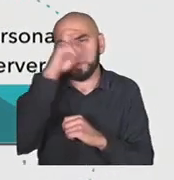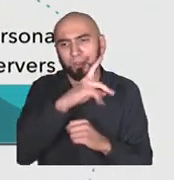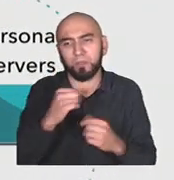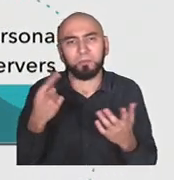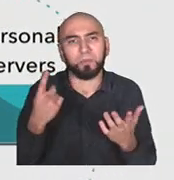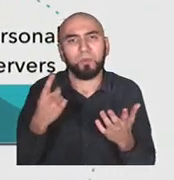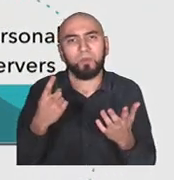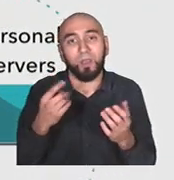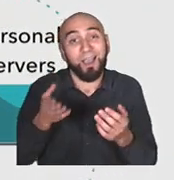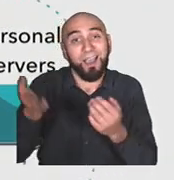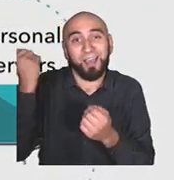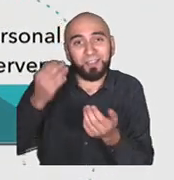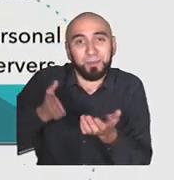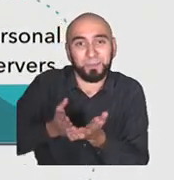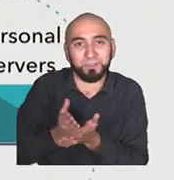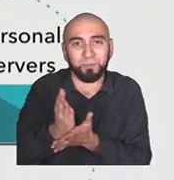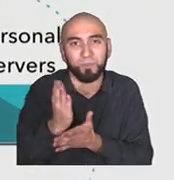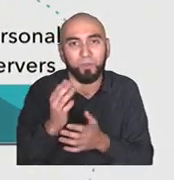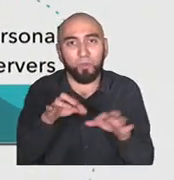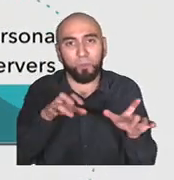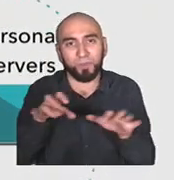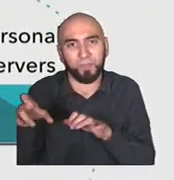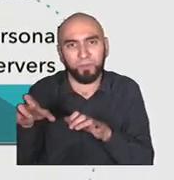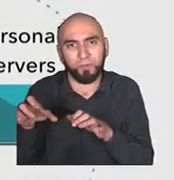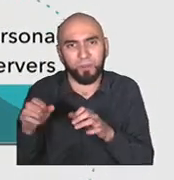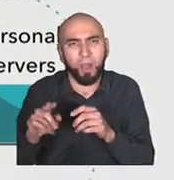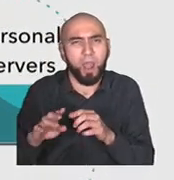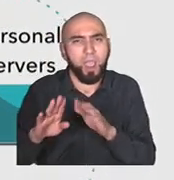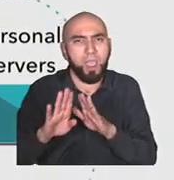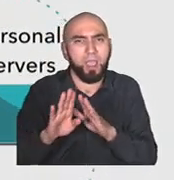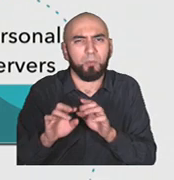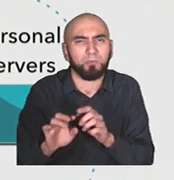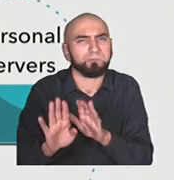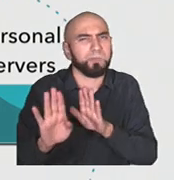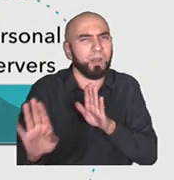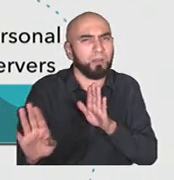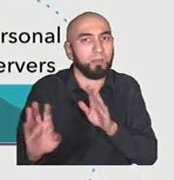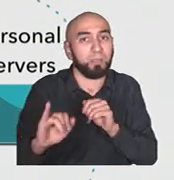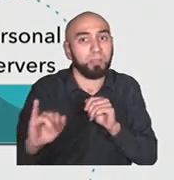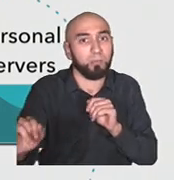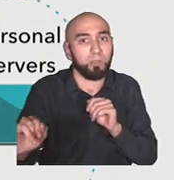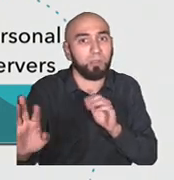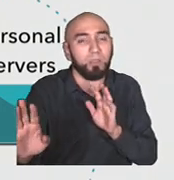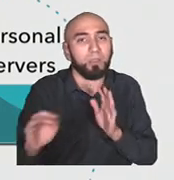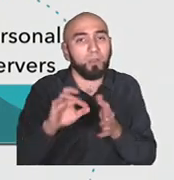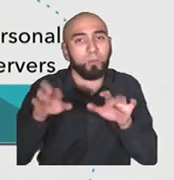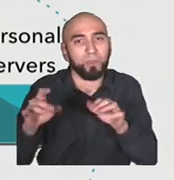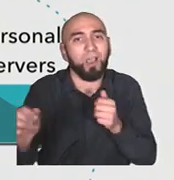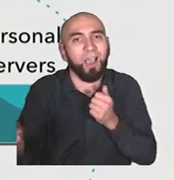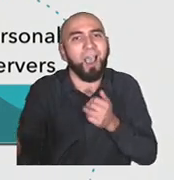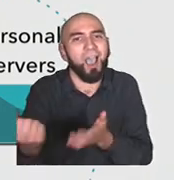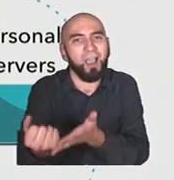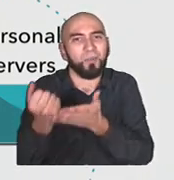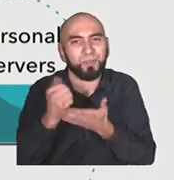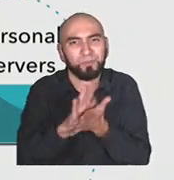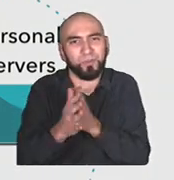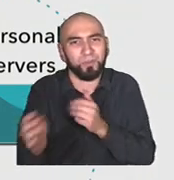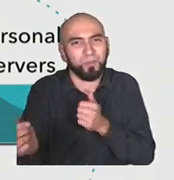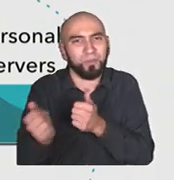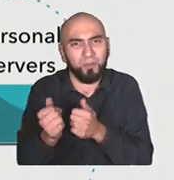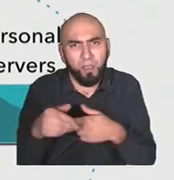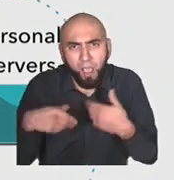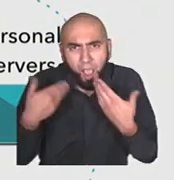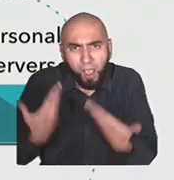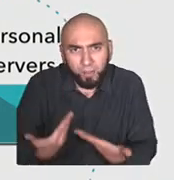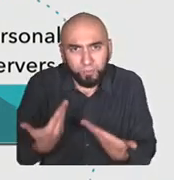Then the desktop brought all your information close and your computers close. Now we have devices in our pockets, but we're using information that's far